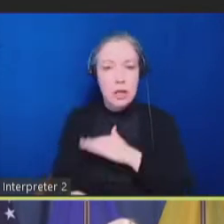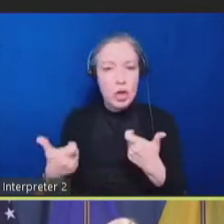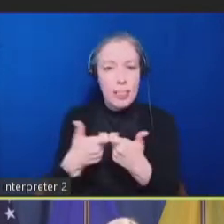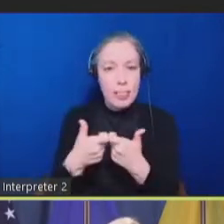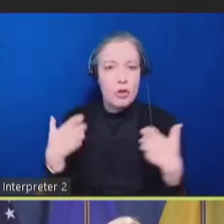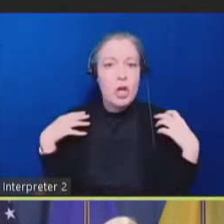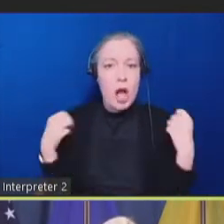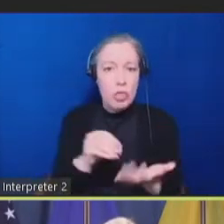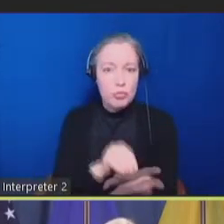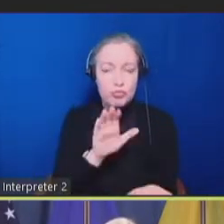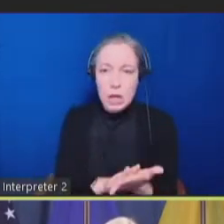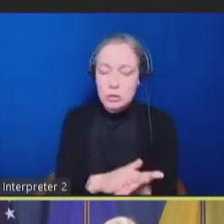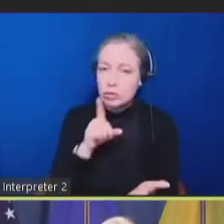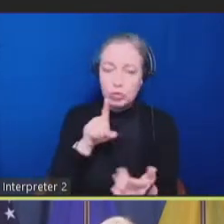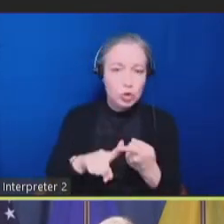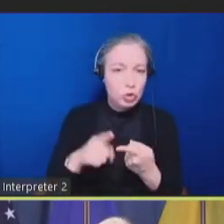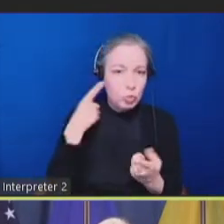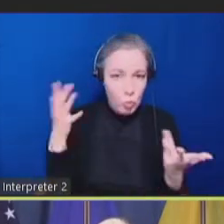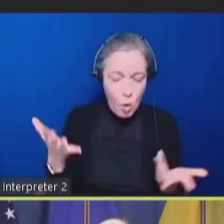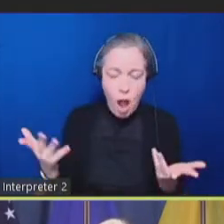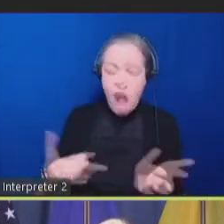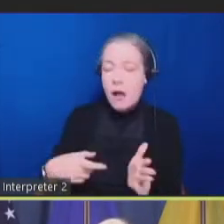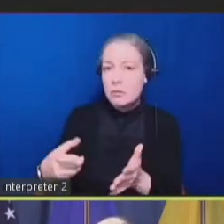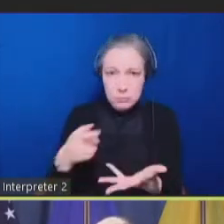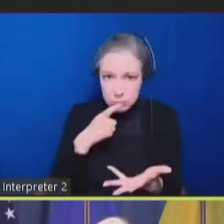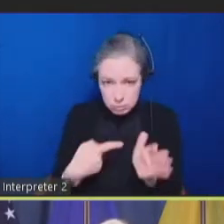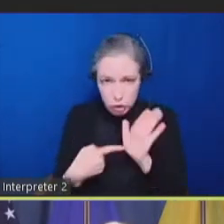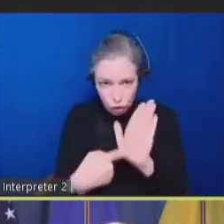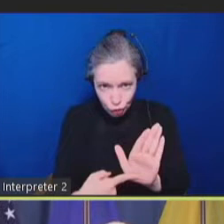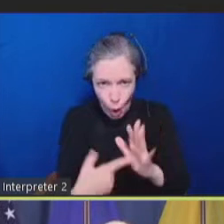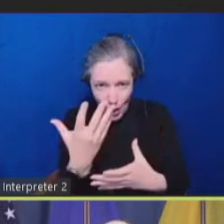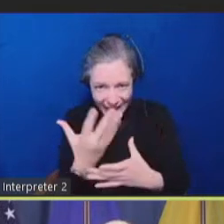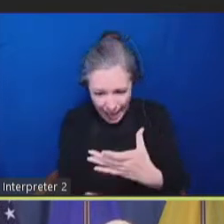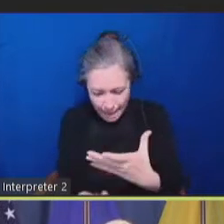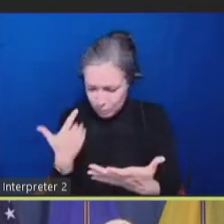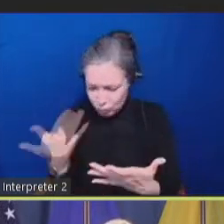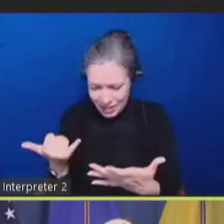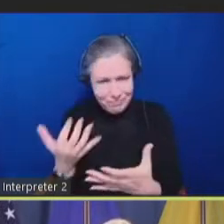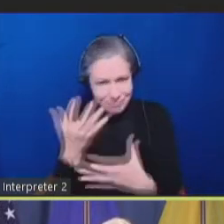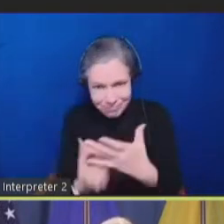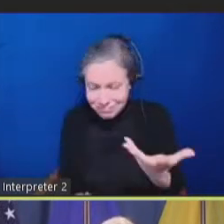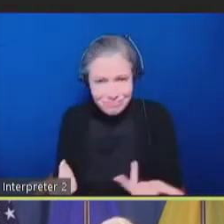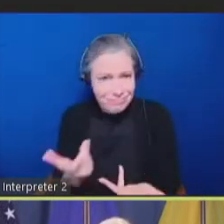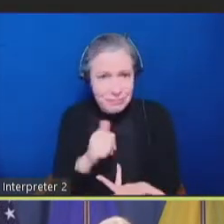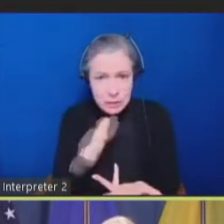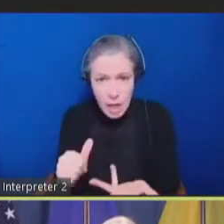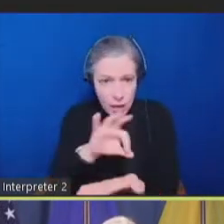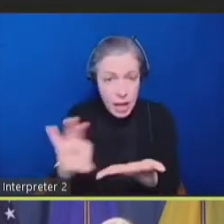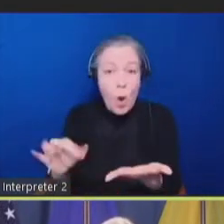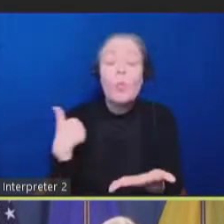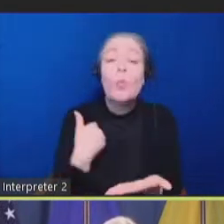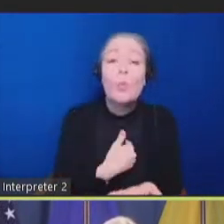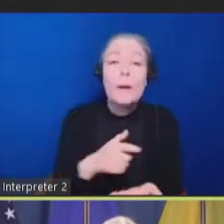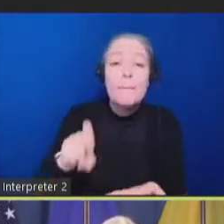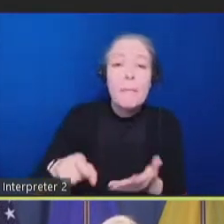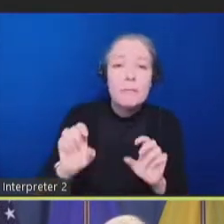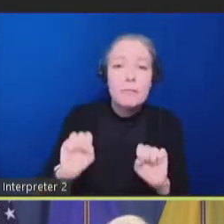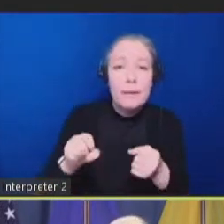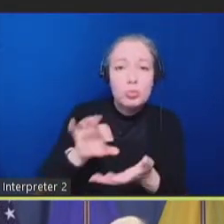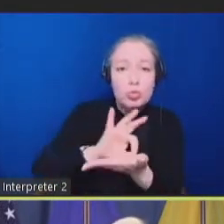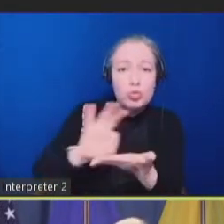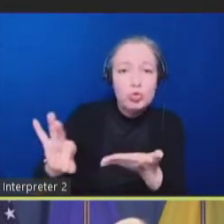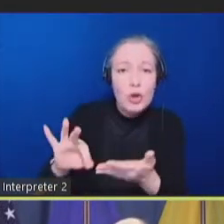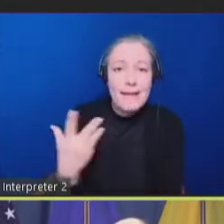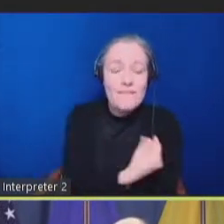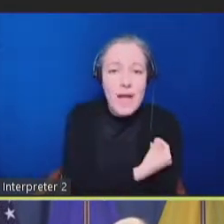I just described, fill that gap, to be able to track vaccine uptake outcomes. But really,